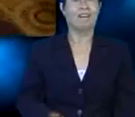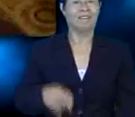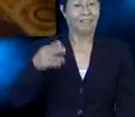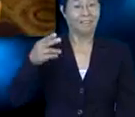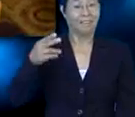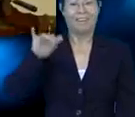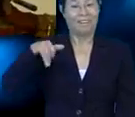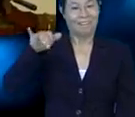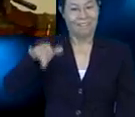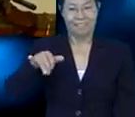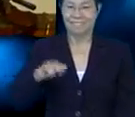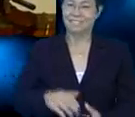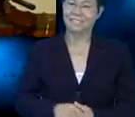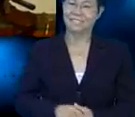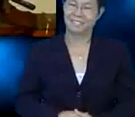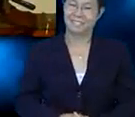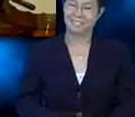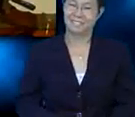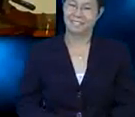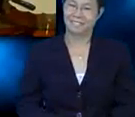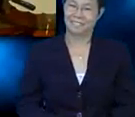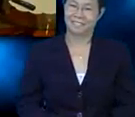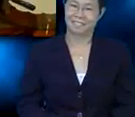Ah-ha! I'm